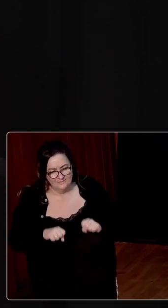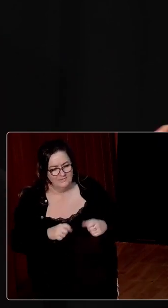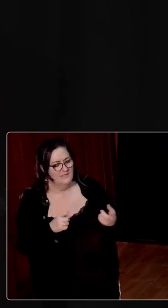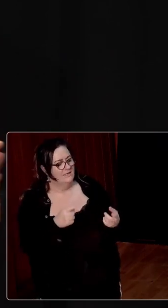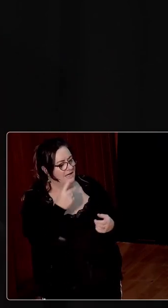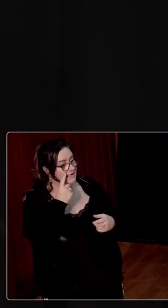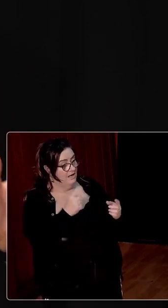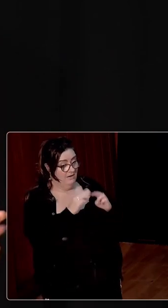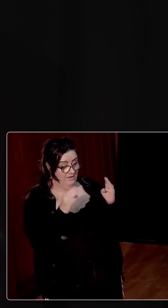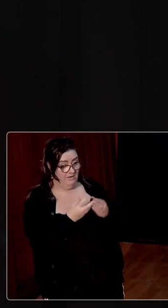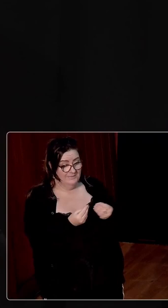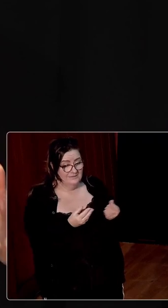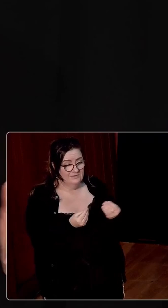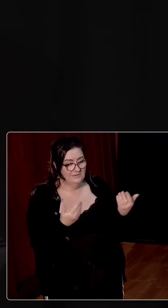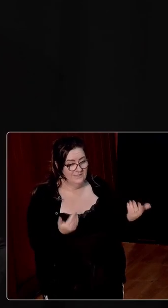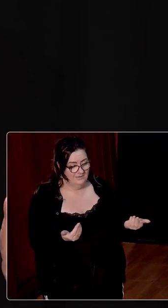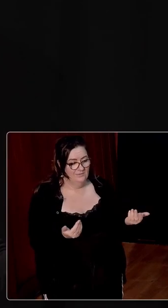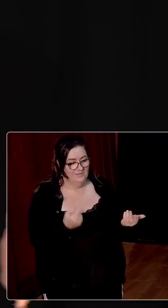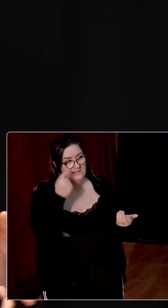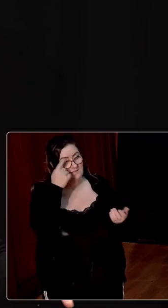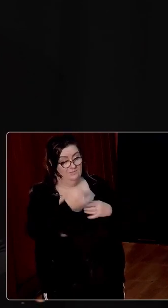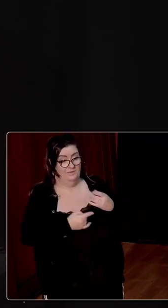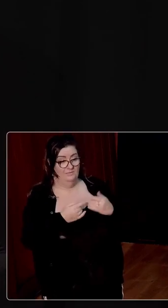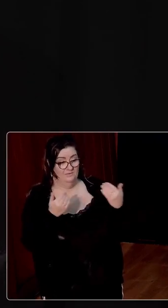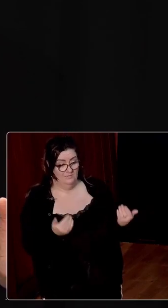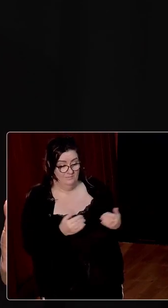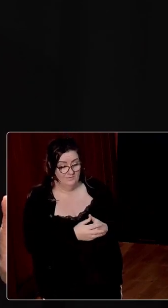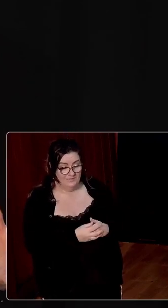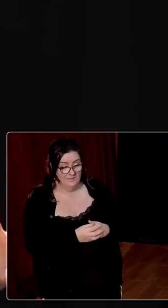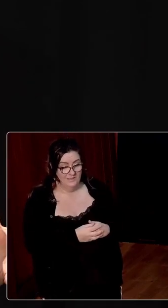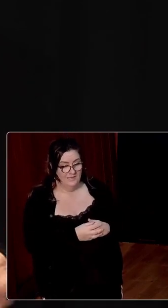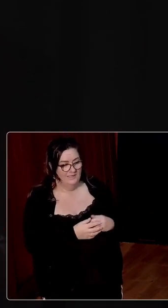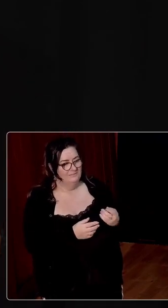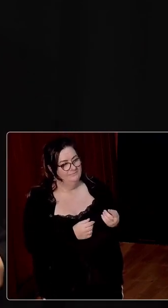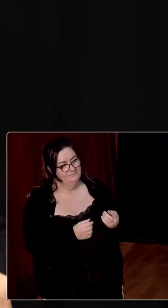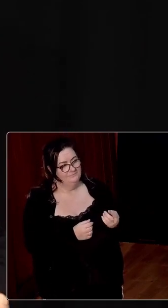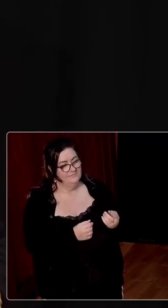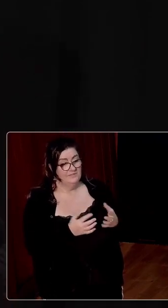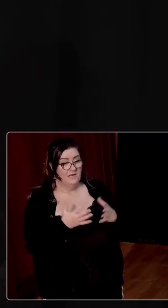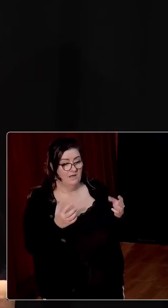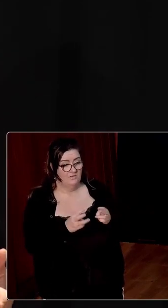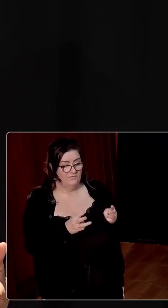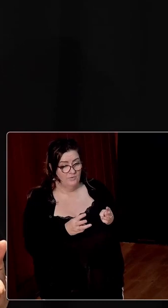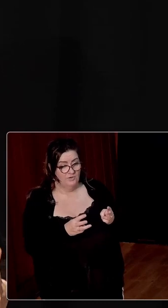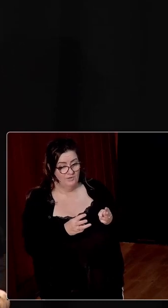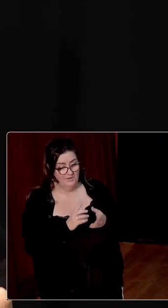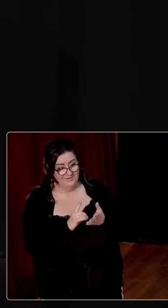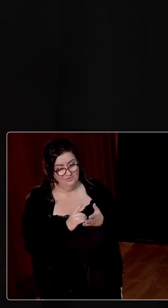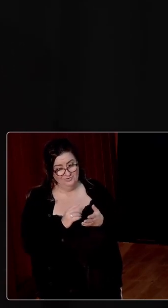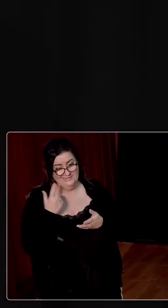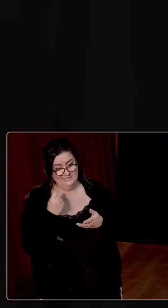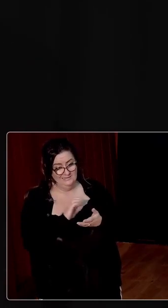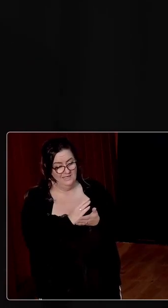volume of archival material we can actually start. And that's, I think, what's happening at the moment. So it's about it isn't I mean, there's been a lot of work done in women's history since the